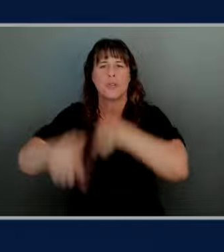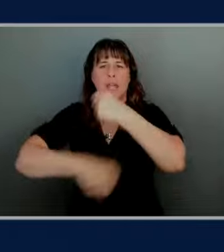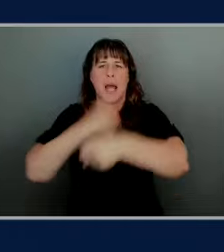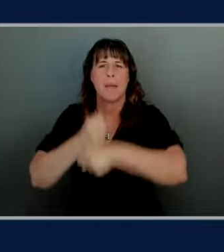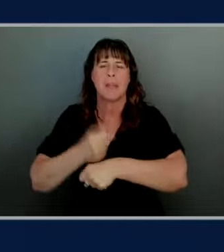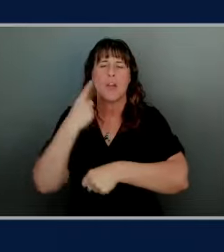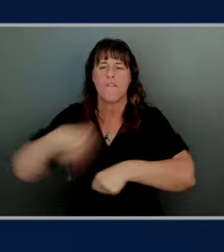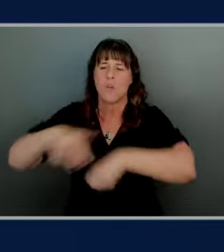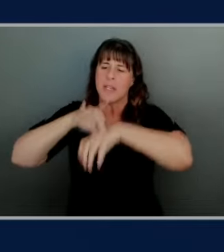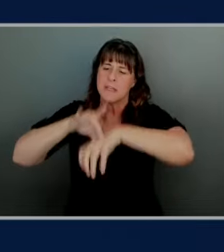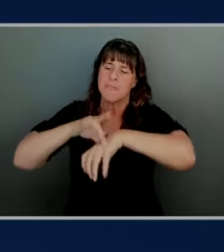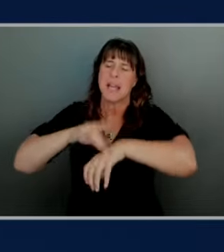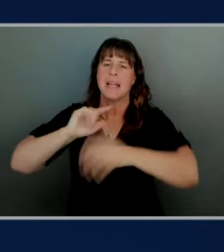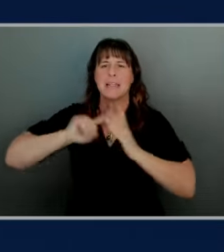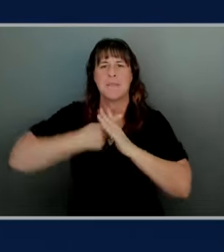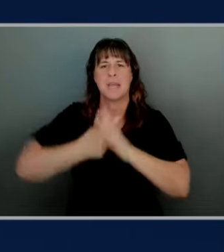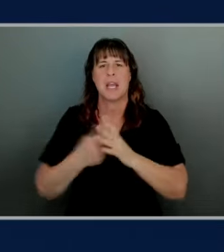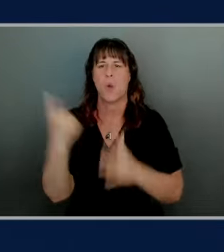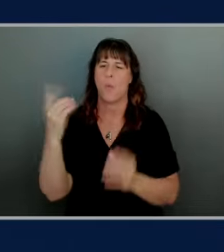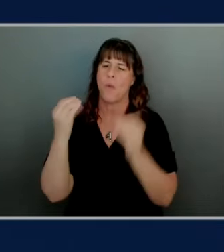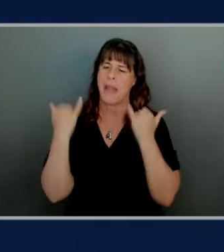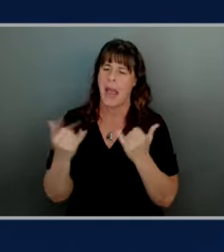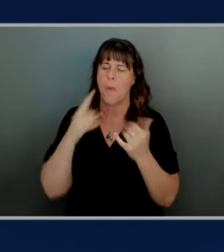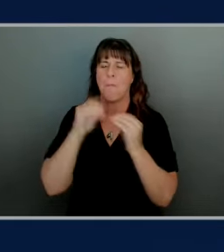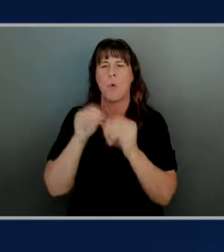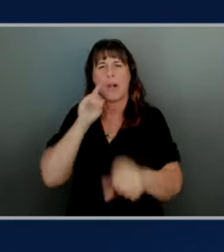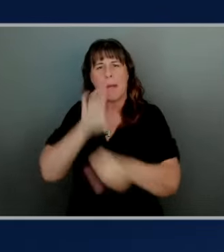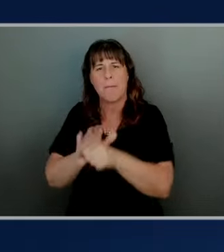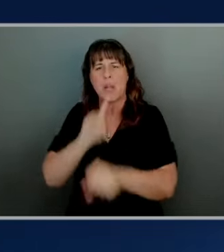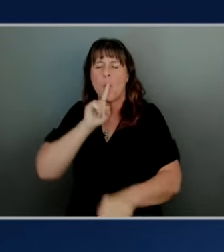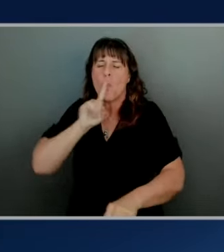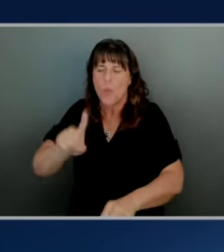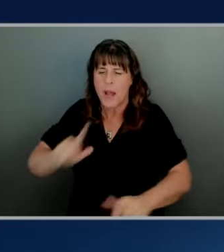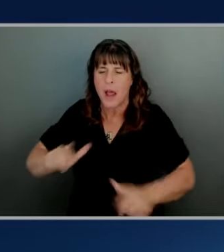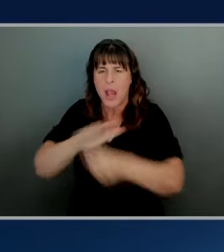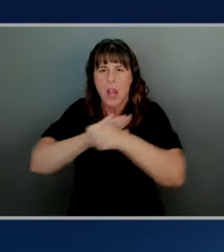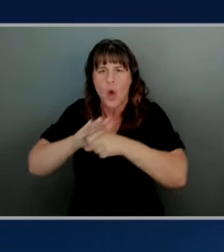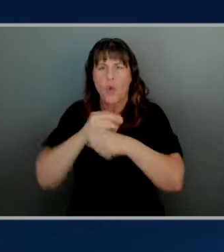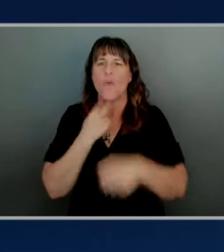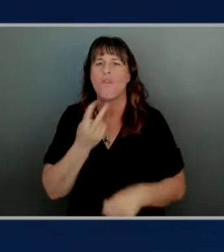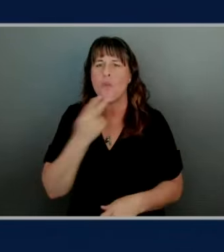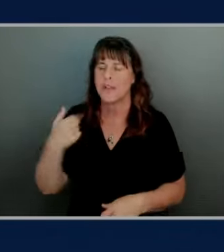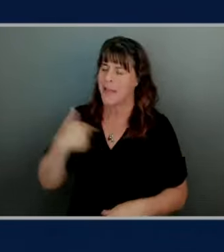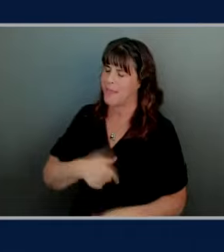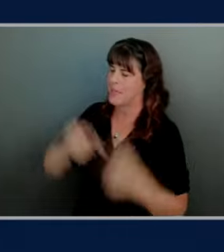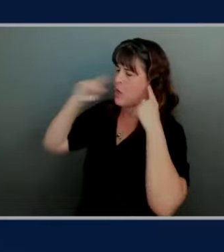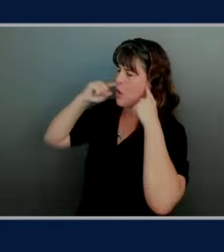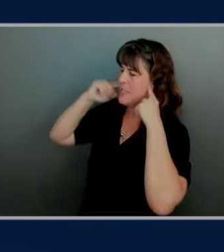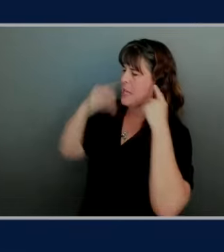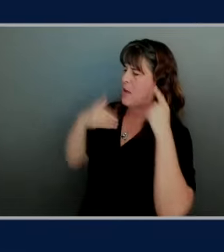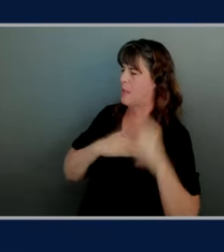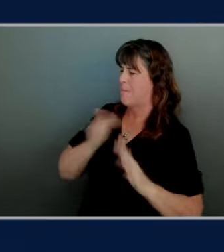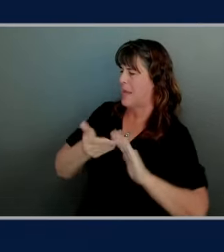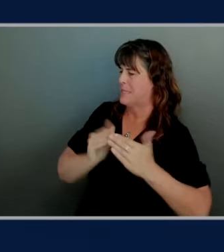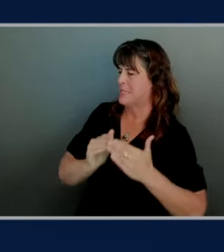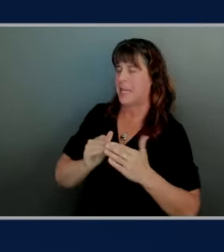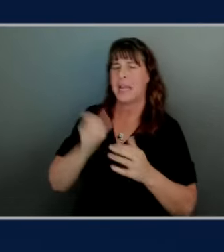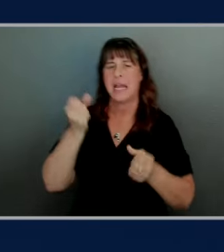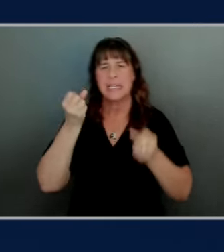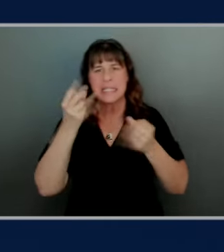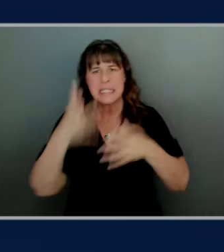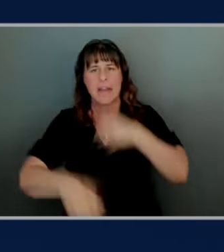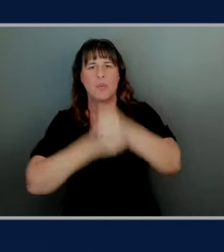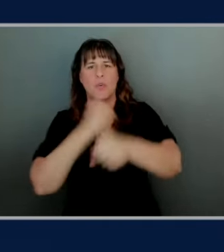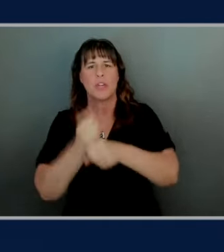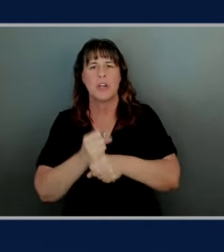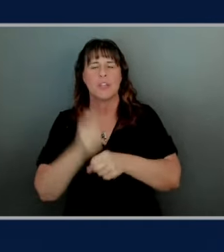beginning one more committed than ever to real local voices these are the sounds of my city with decades of experience built into cutting